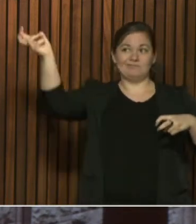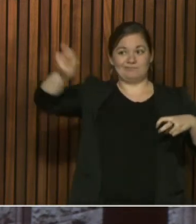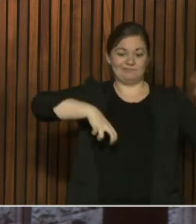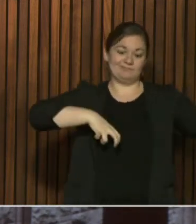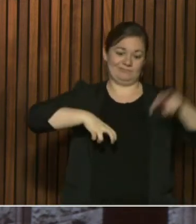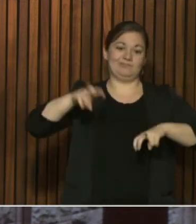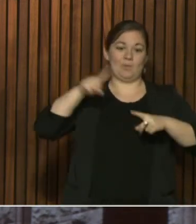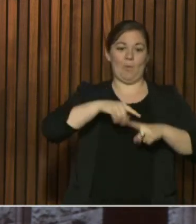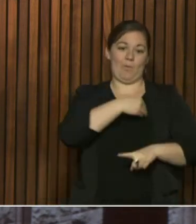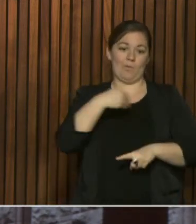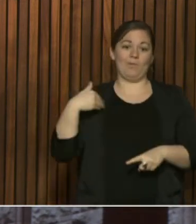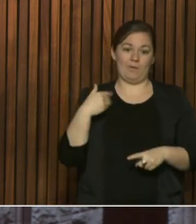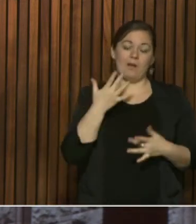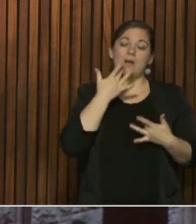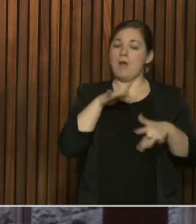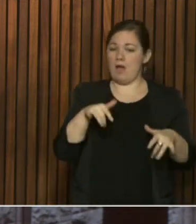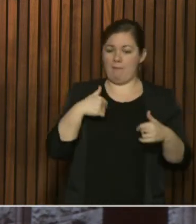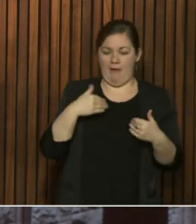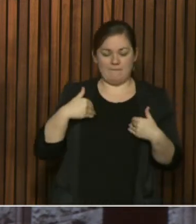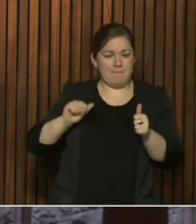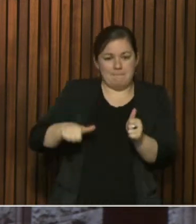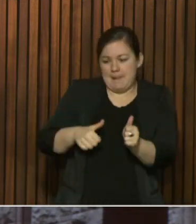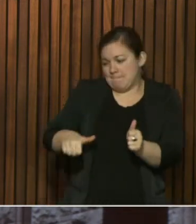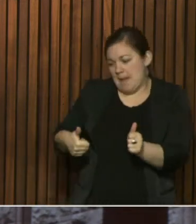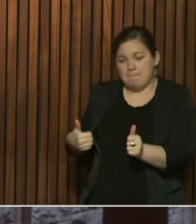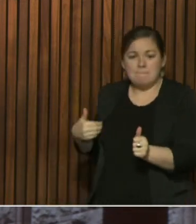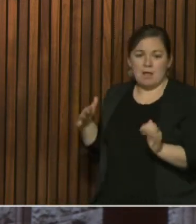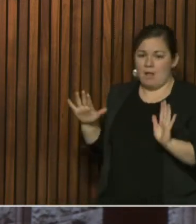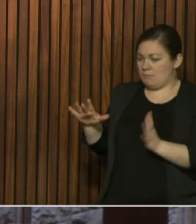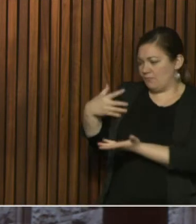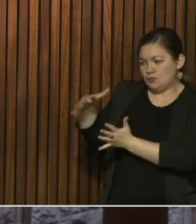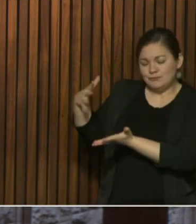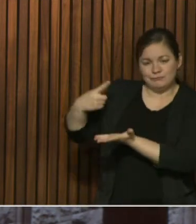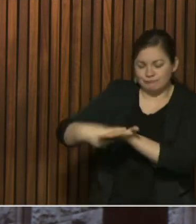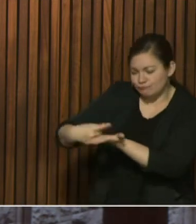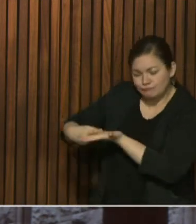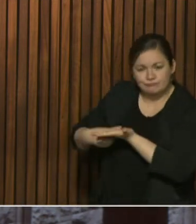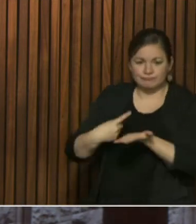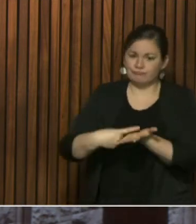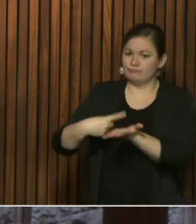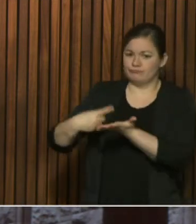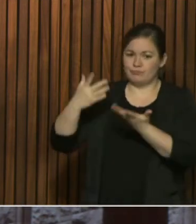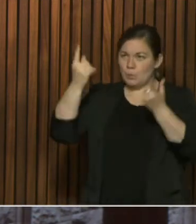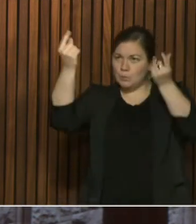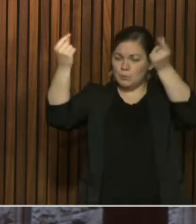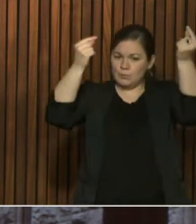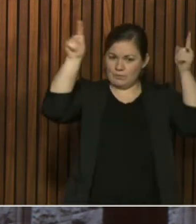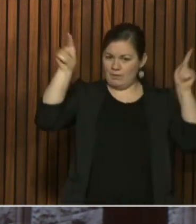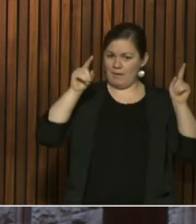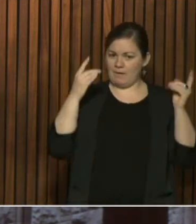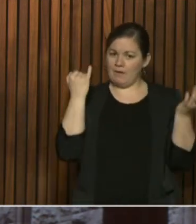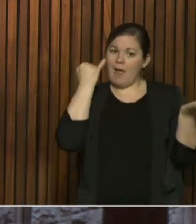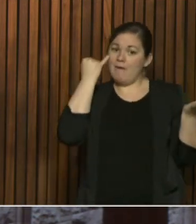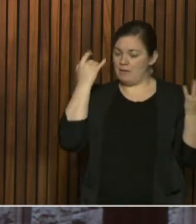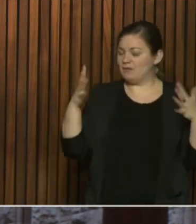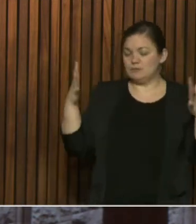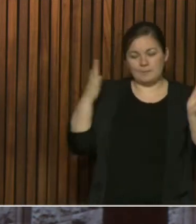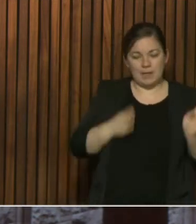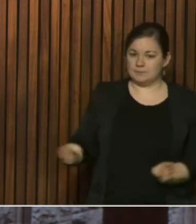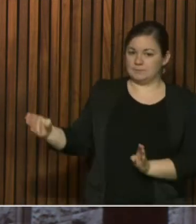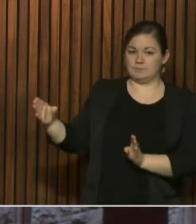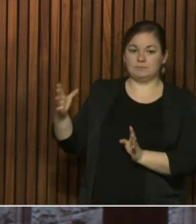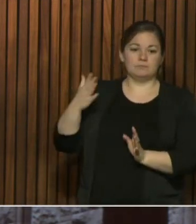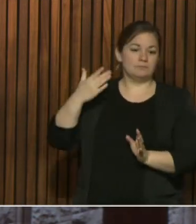tables that try to solve it within the region. And then they can go outside to seek. So right now, everybody is